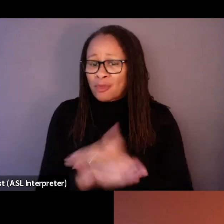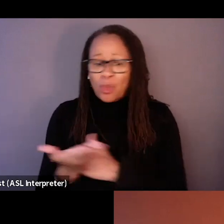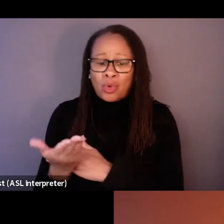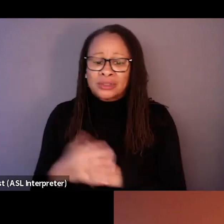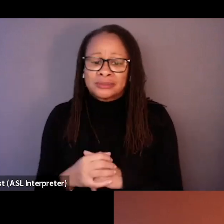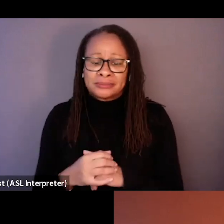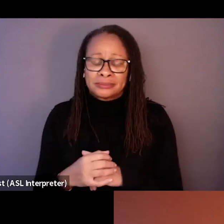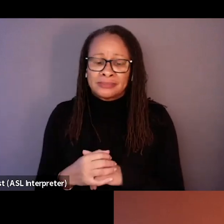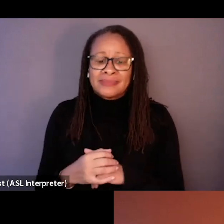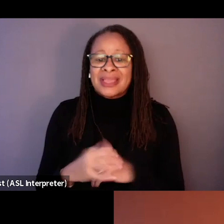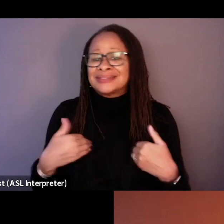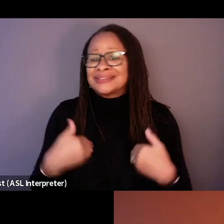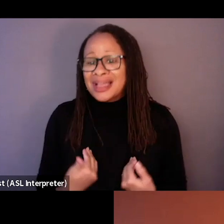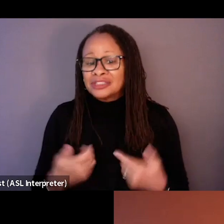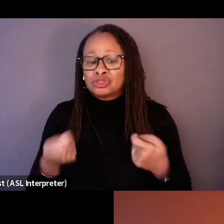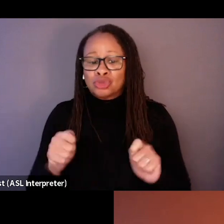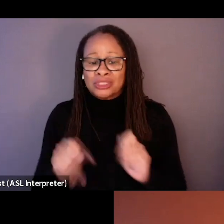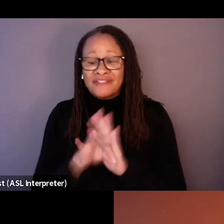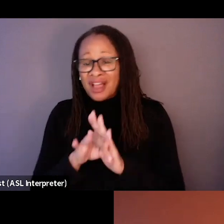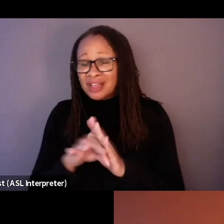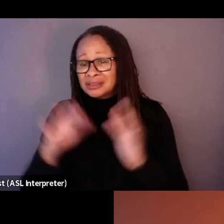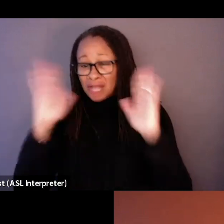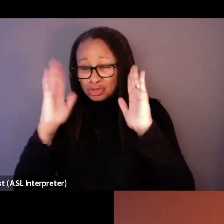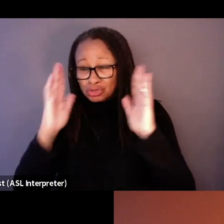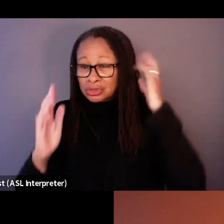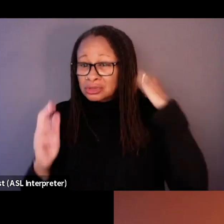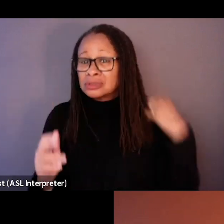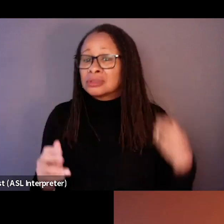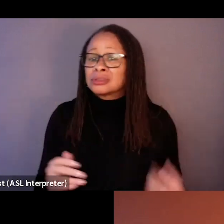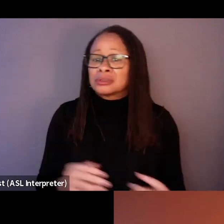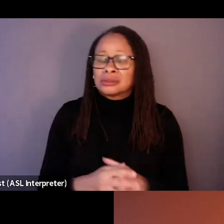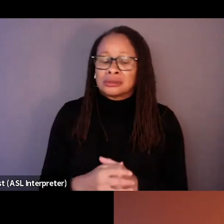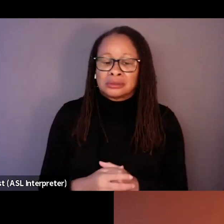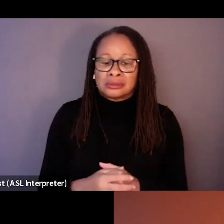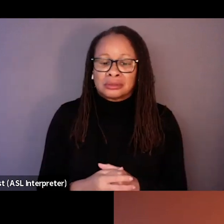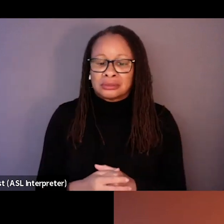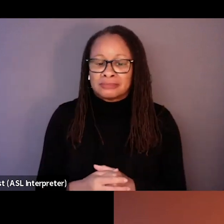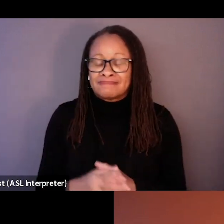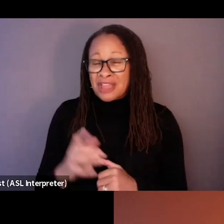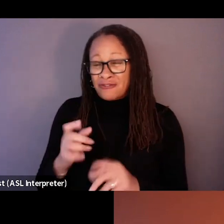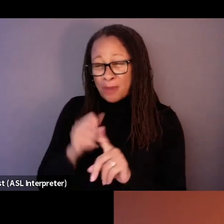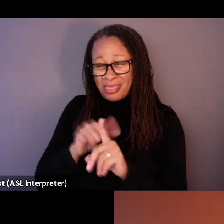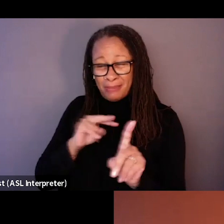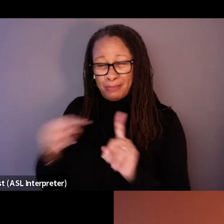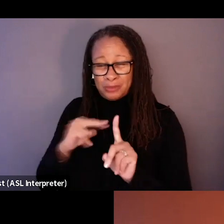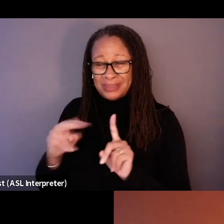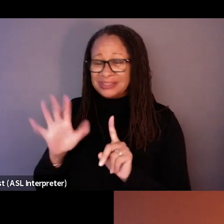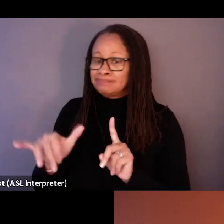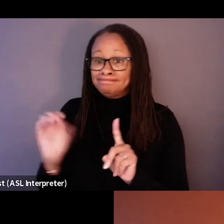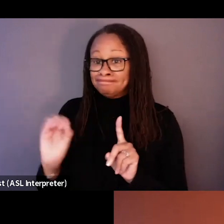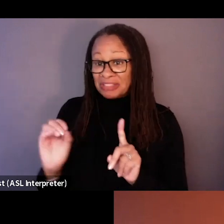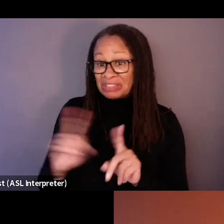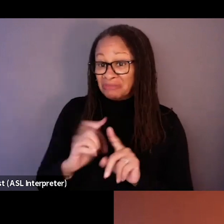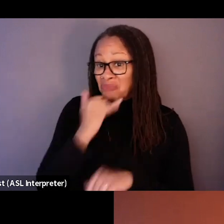being tired and trying to find your concentration. So on that, on that thing, it was like, no,